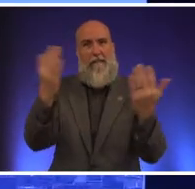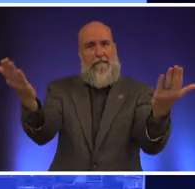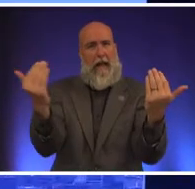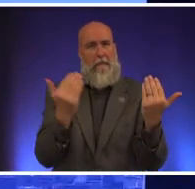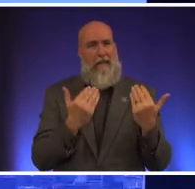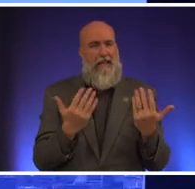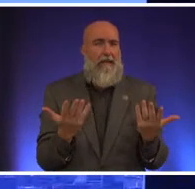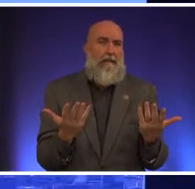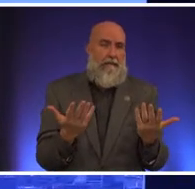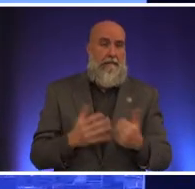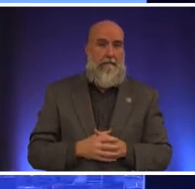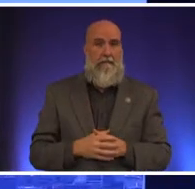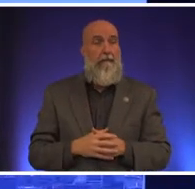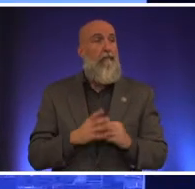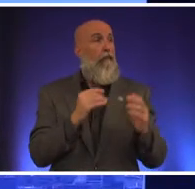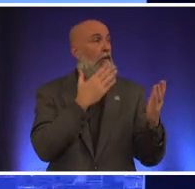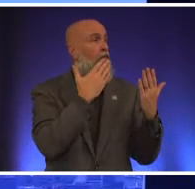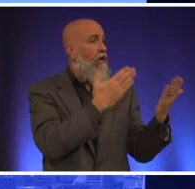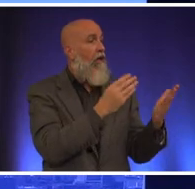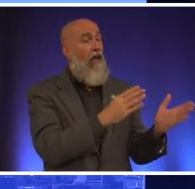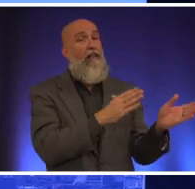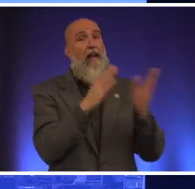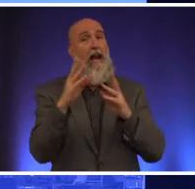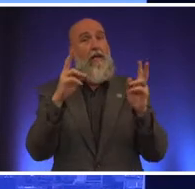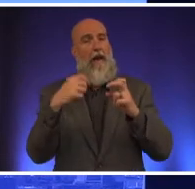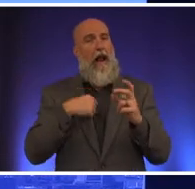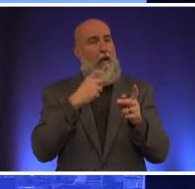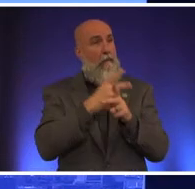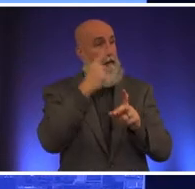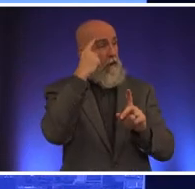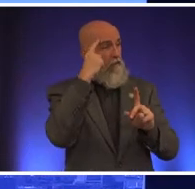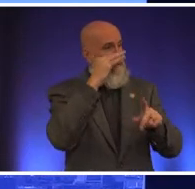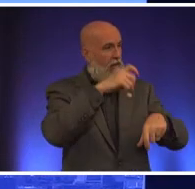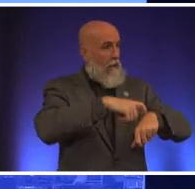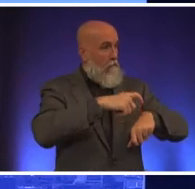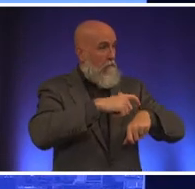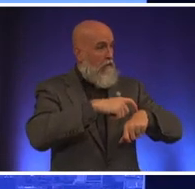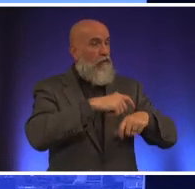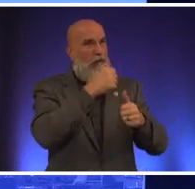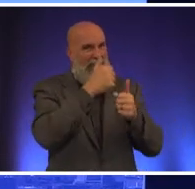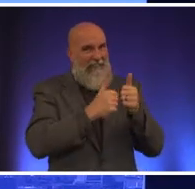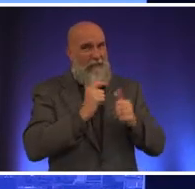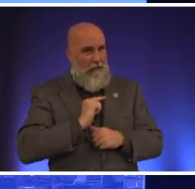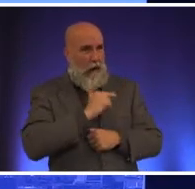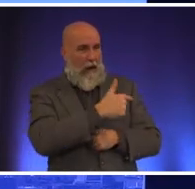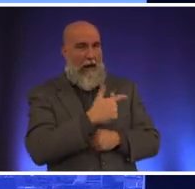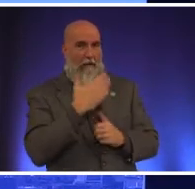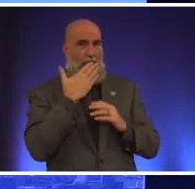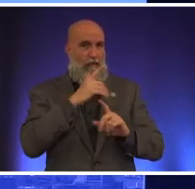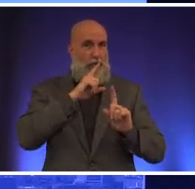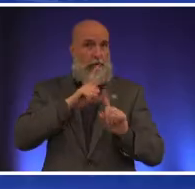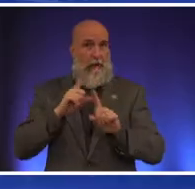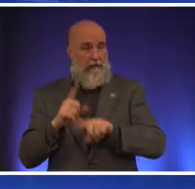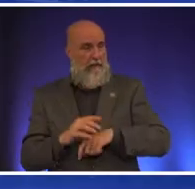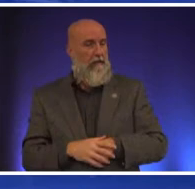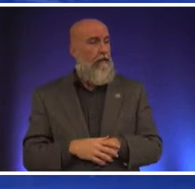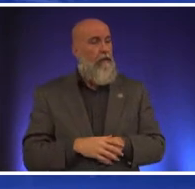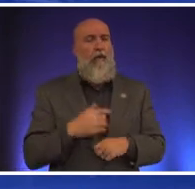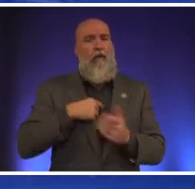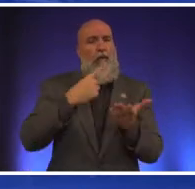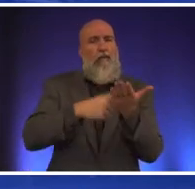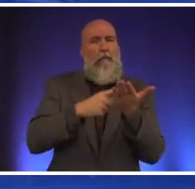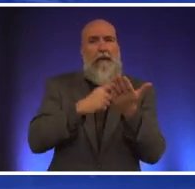you we'll move on to our next topic and we want to remind you to be mindful of the time so that each of you can have a good responses we're talking about